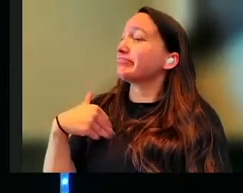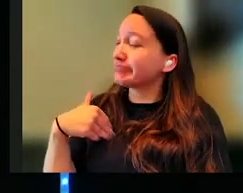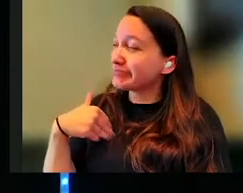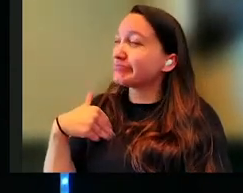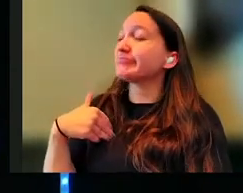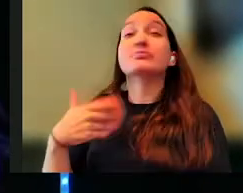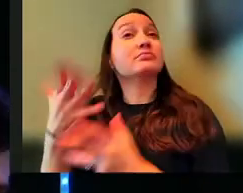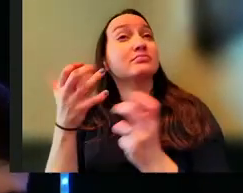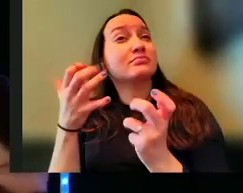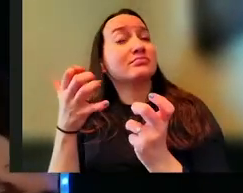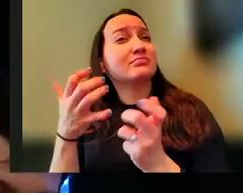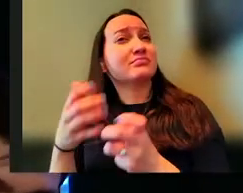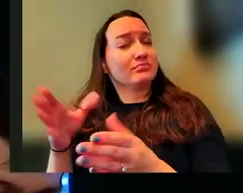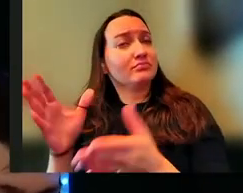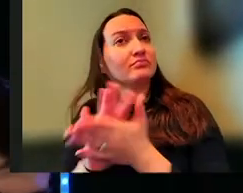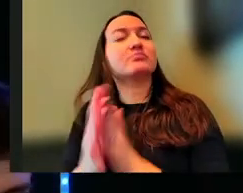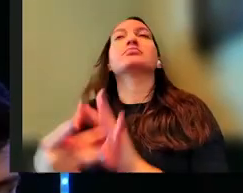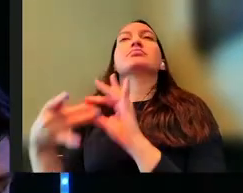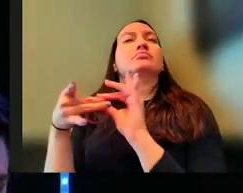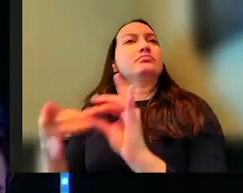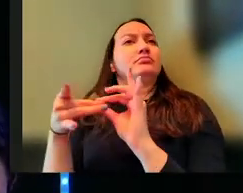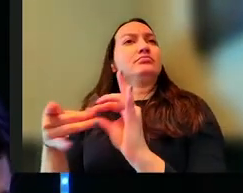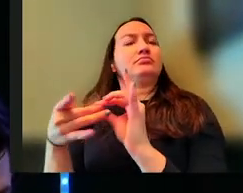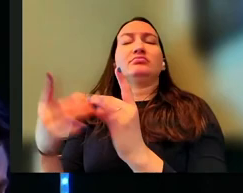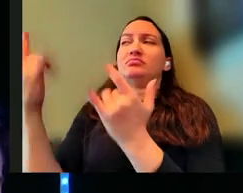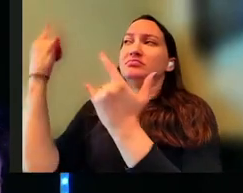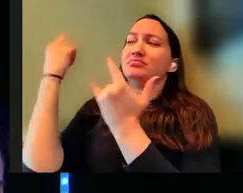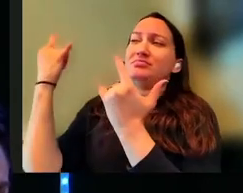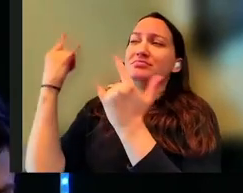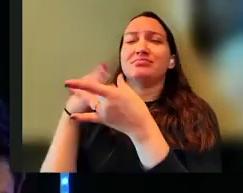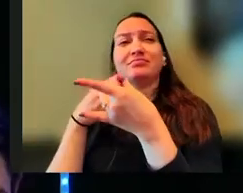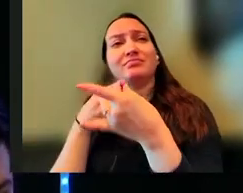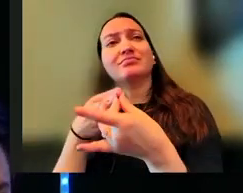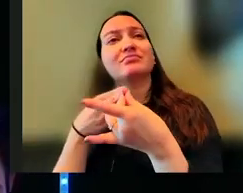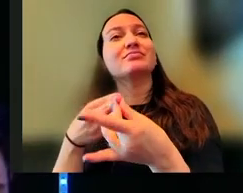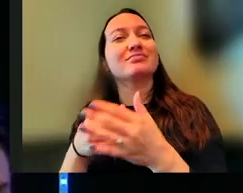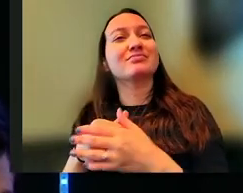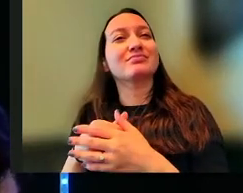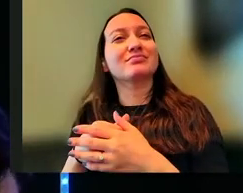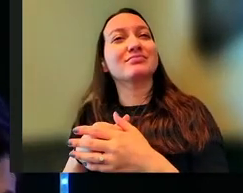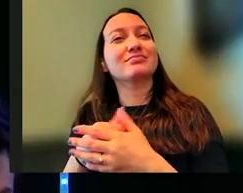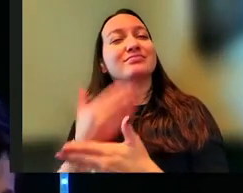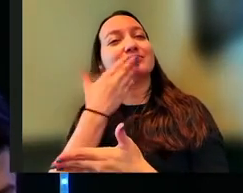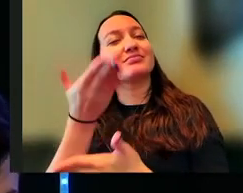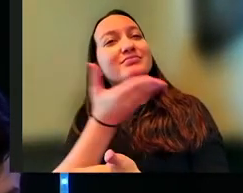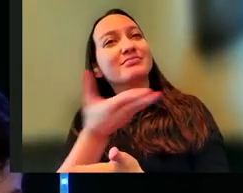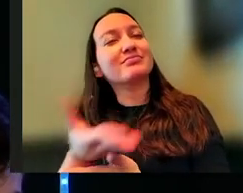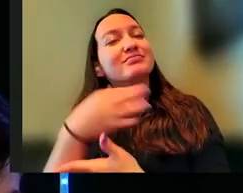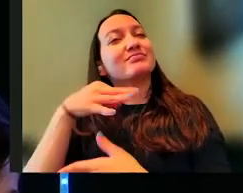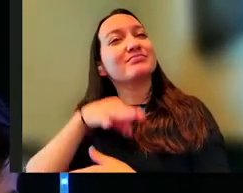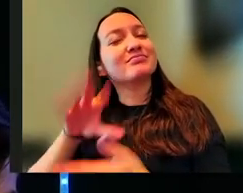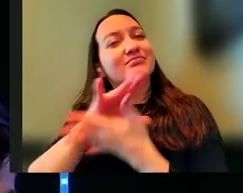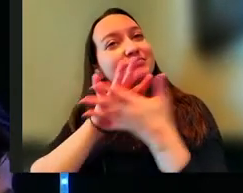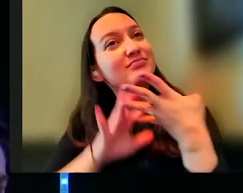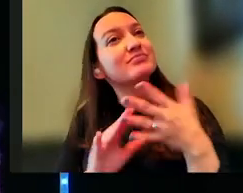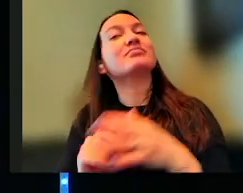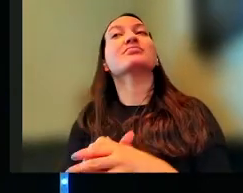what he wants. He wants to be close in relationship, and he just wants to love us and lead us into the good things, into the benefits that he has.